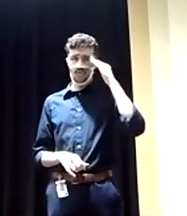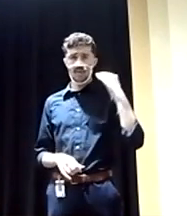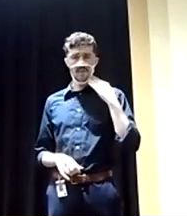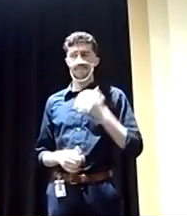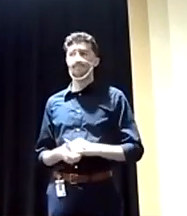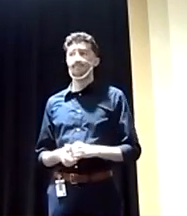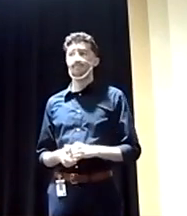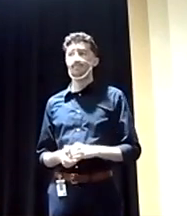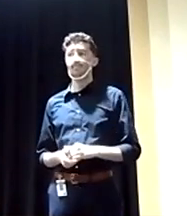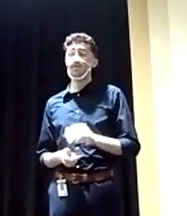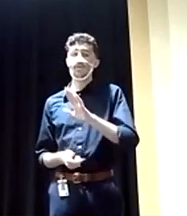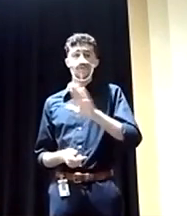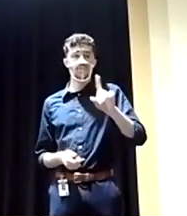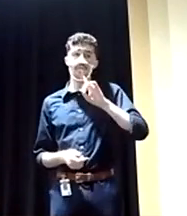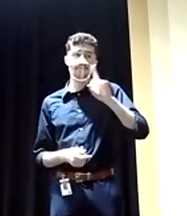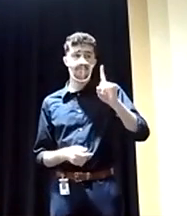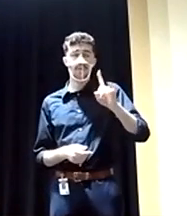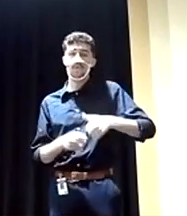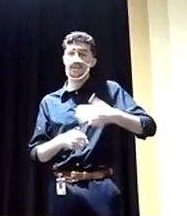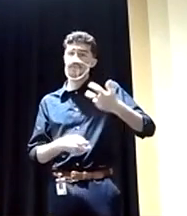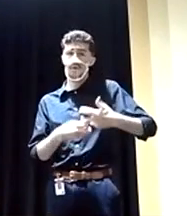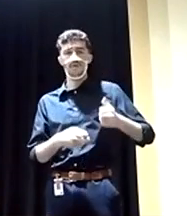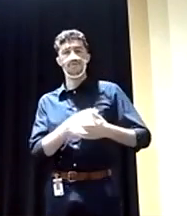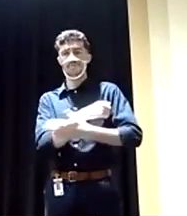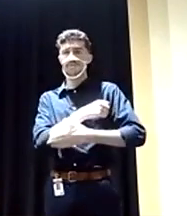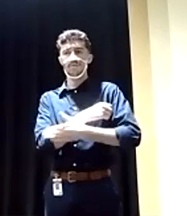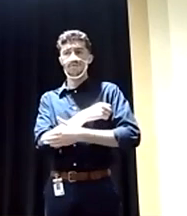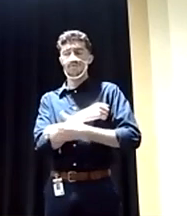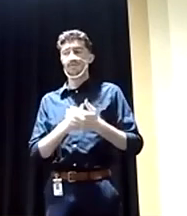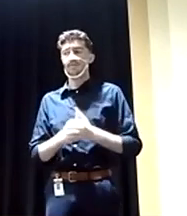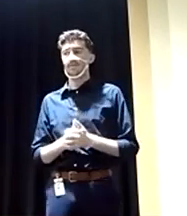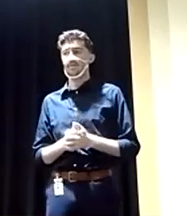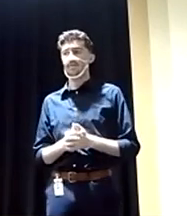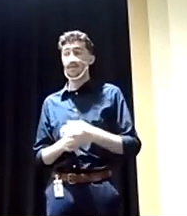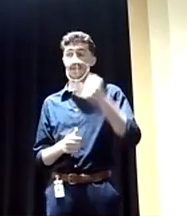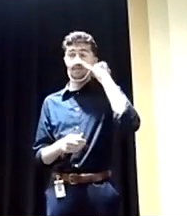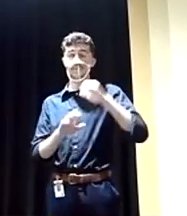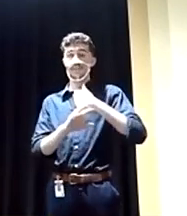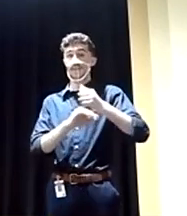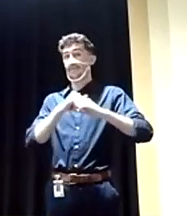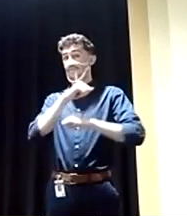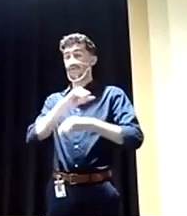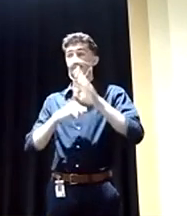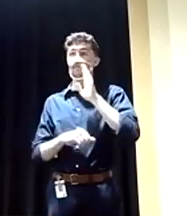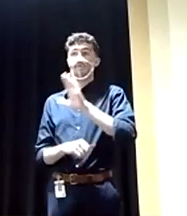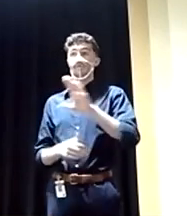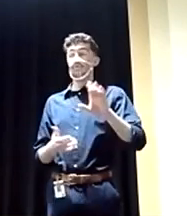these are impoverished countries. Like I said before, if we build networks of helping them build their infrastructure and their economies,